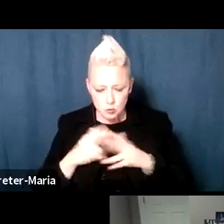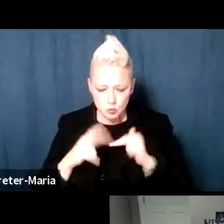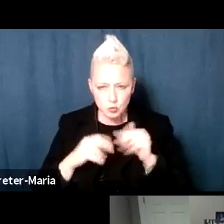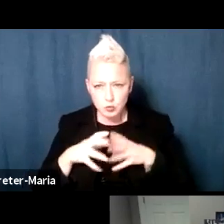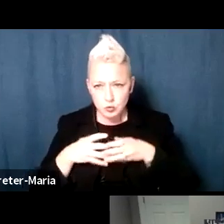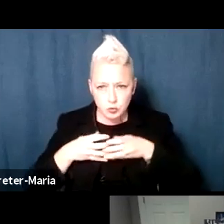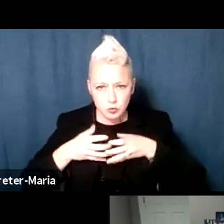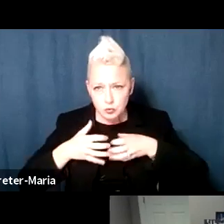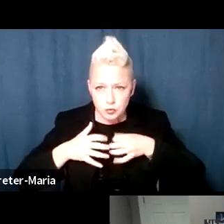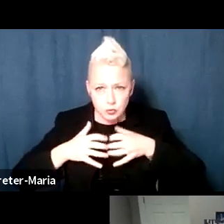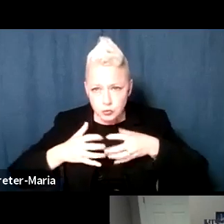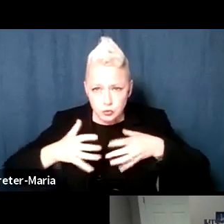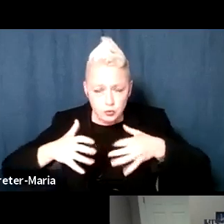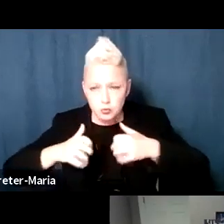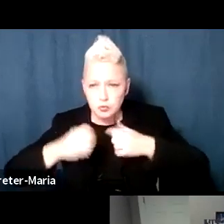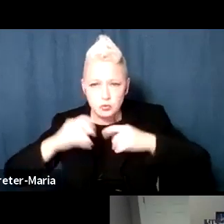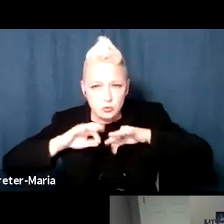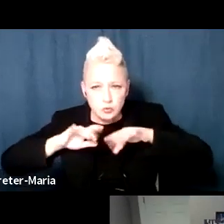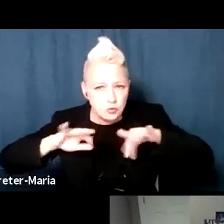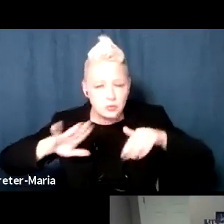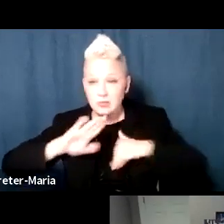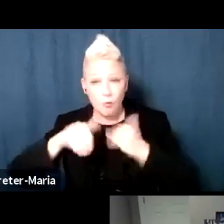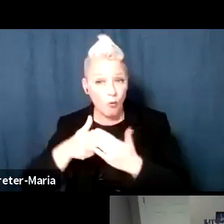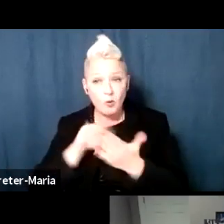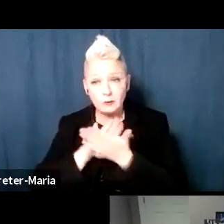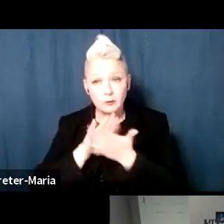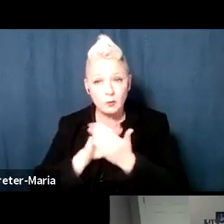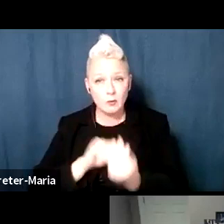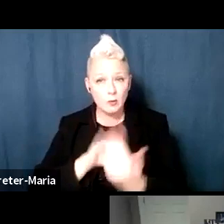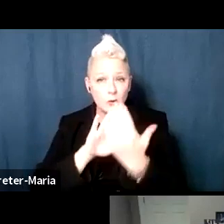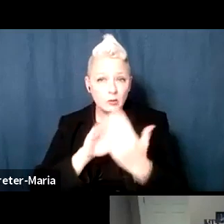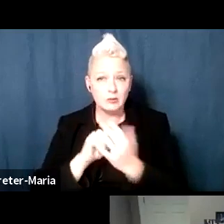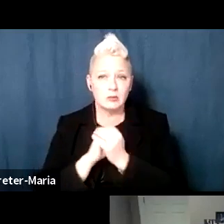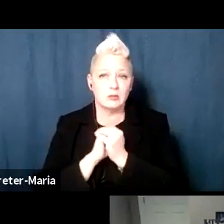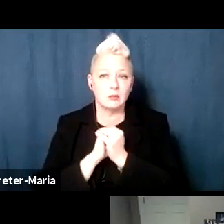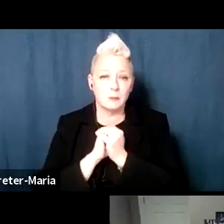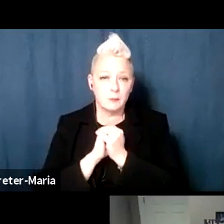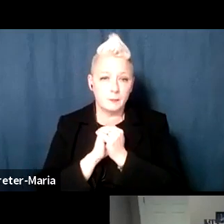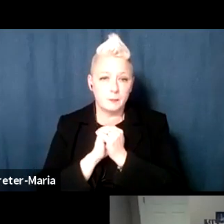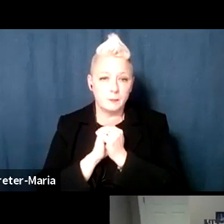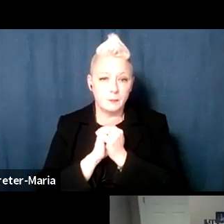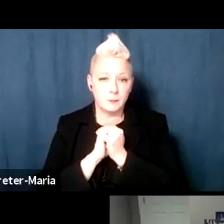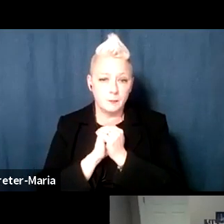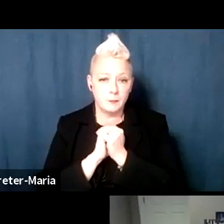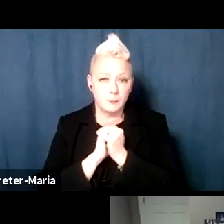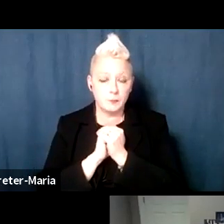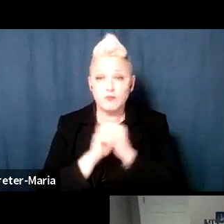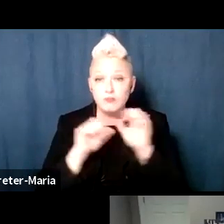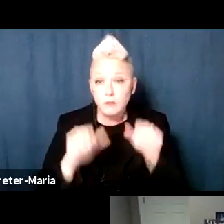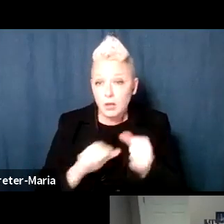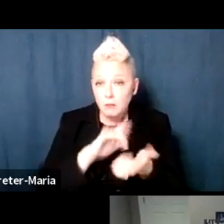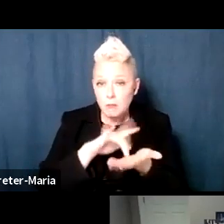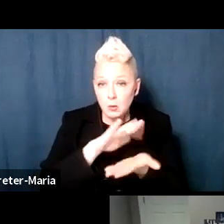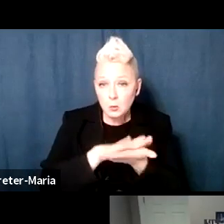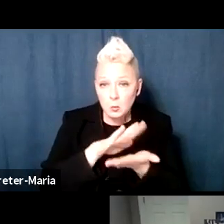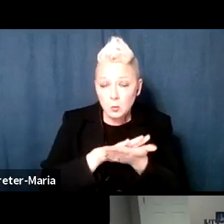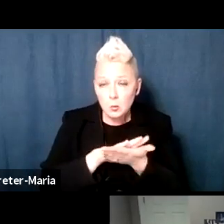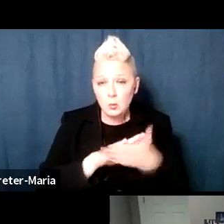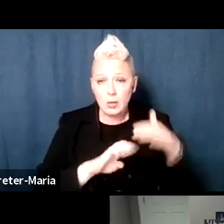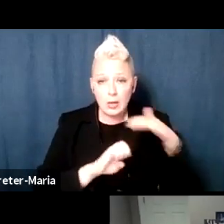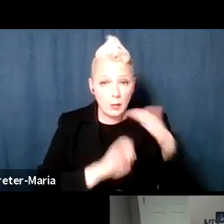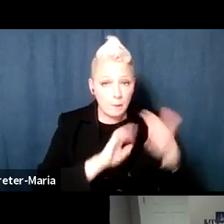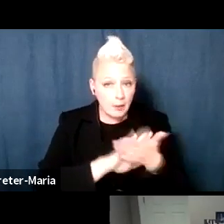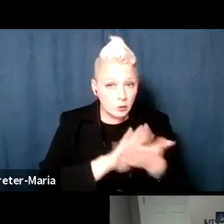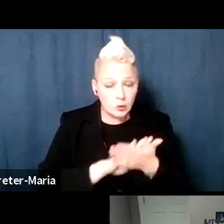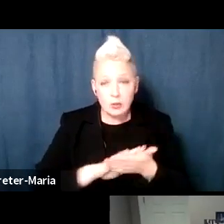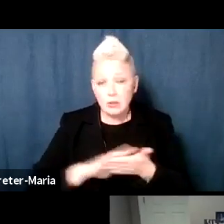way they want. And the idea is it's a whole-of-school approach. And it can be middle schoolers, it can be elementary school, it